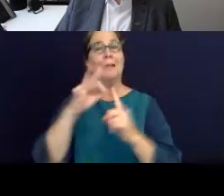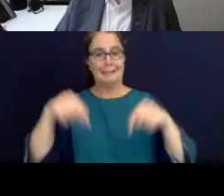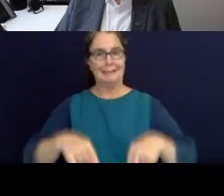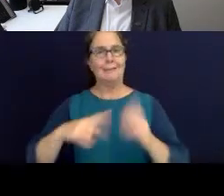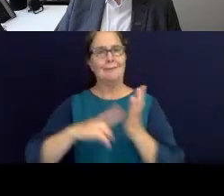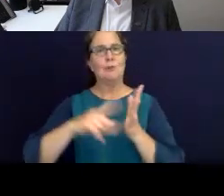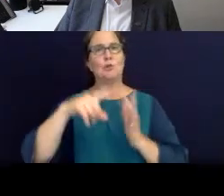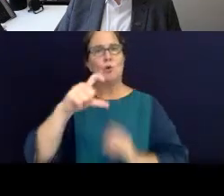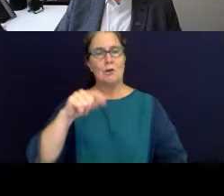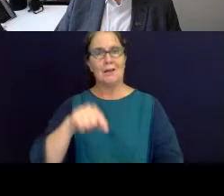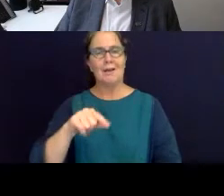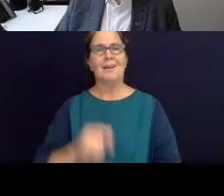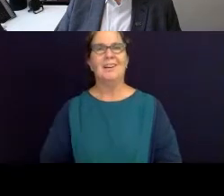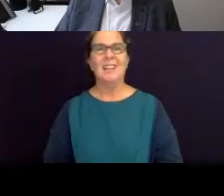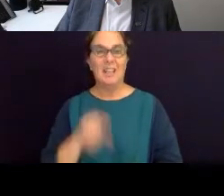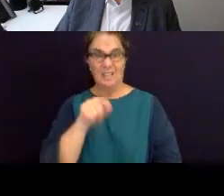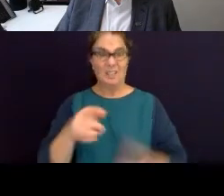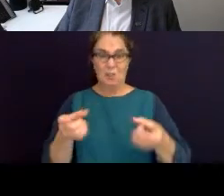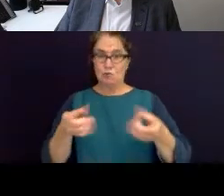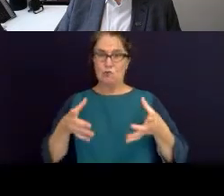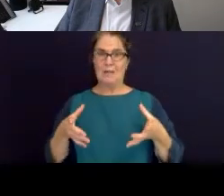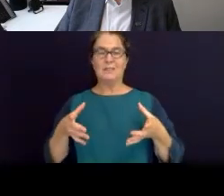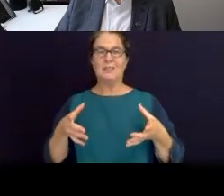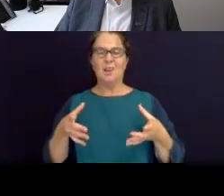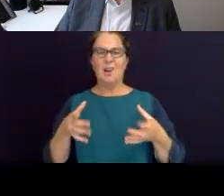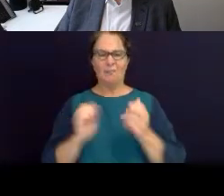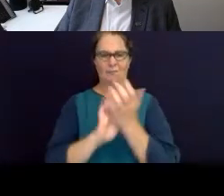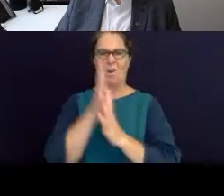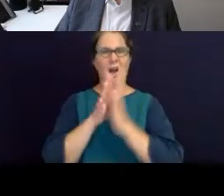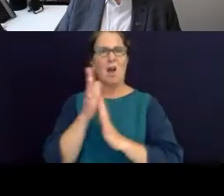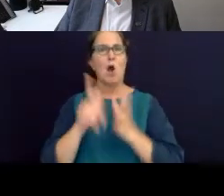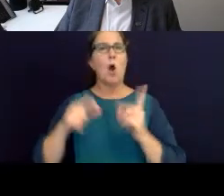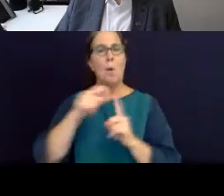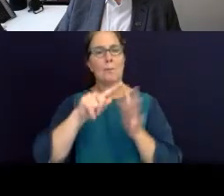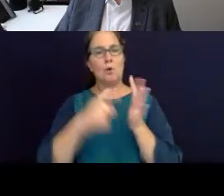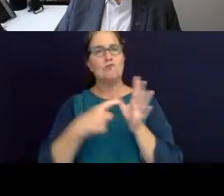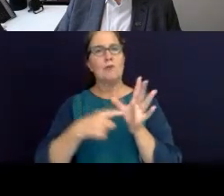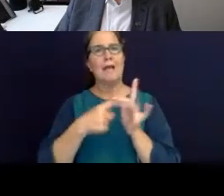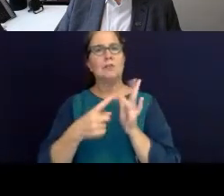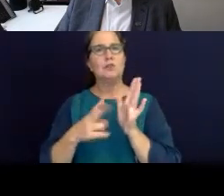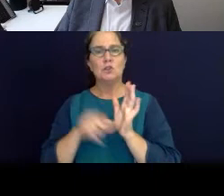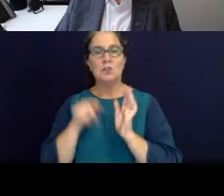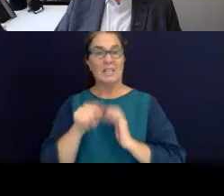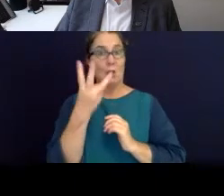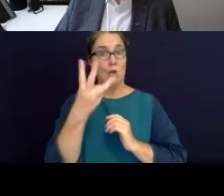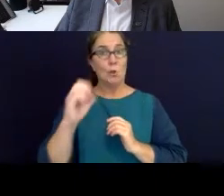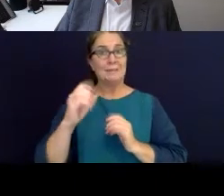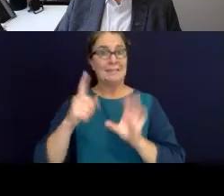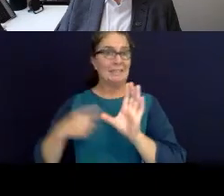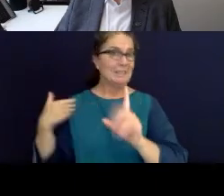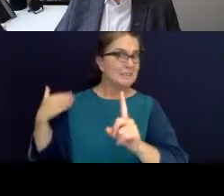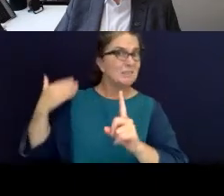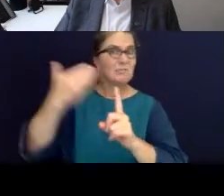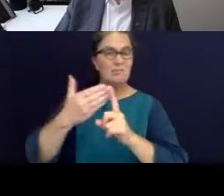and Director of Forest and Fire Operations there. He's spent almost 30 years working in natural resource management in fisheries,